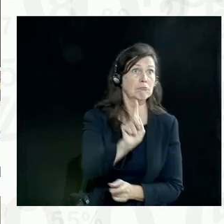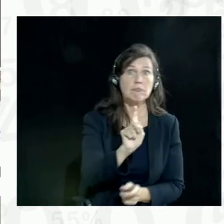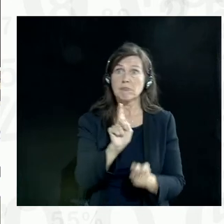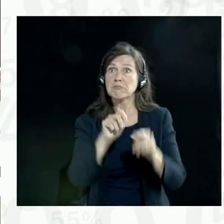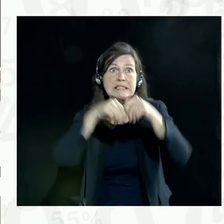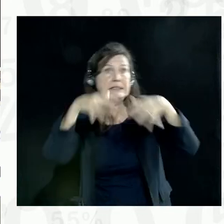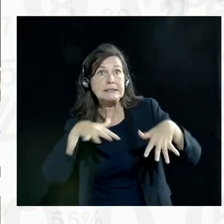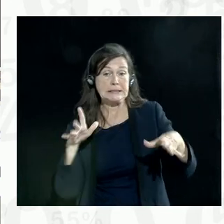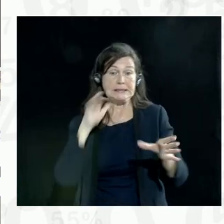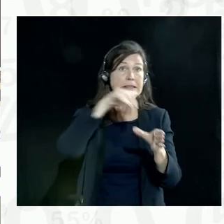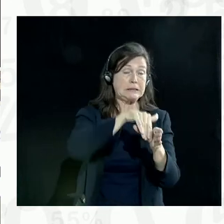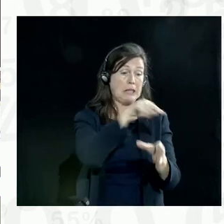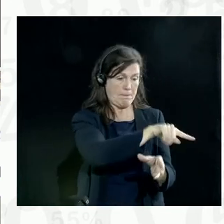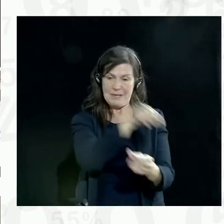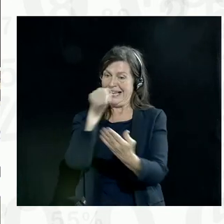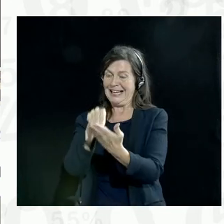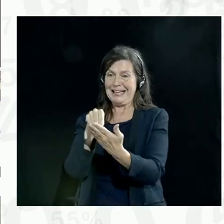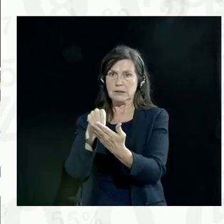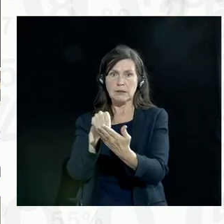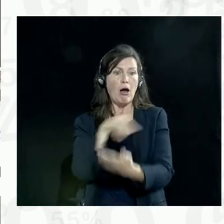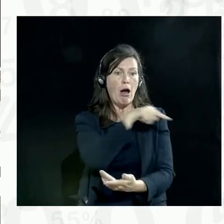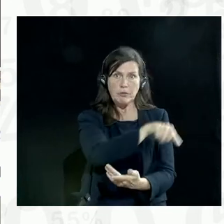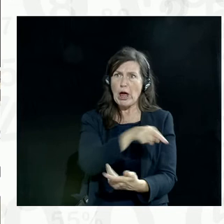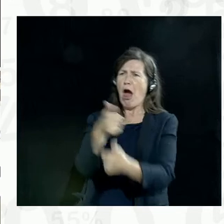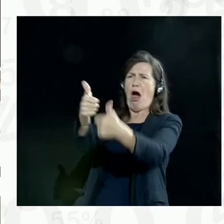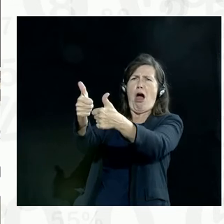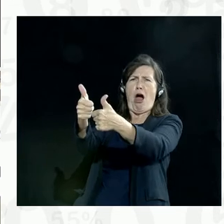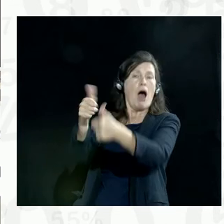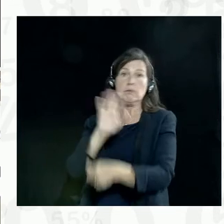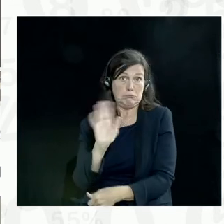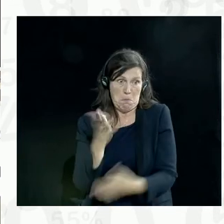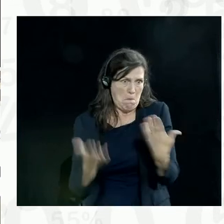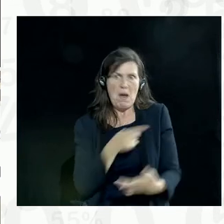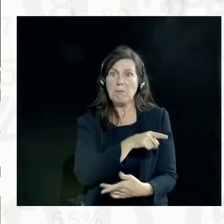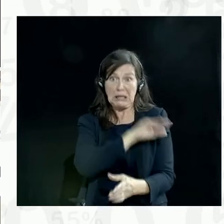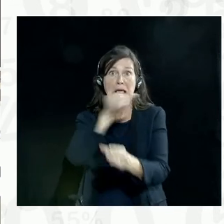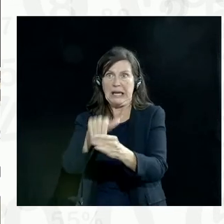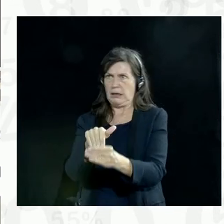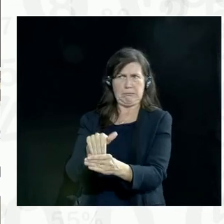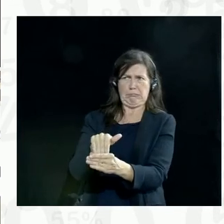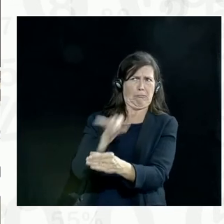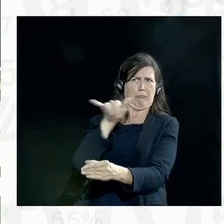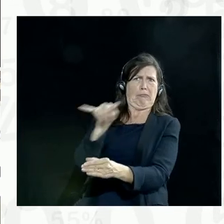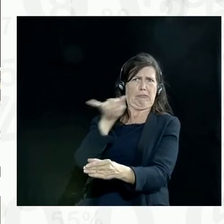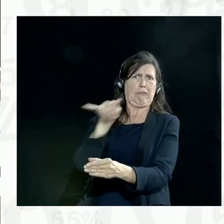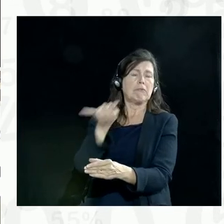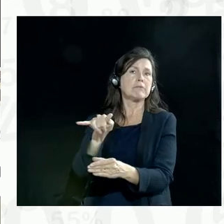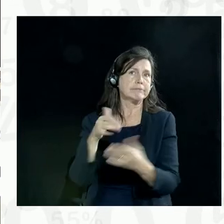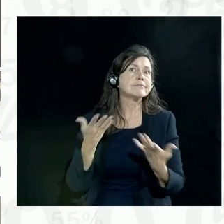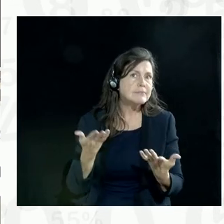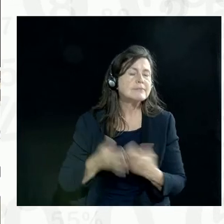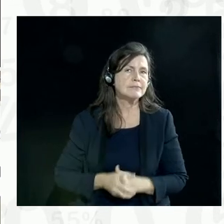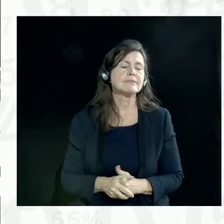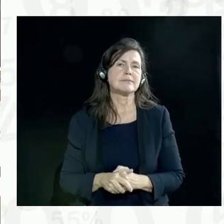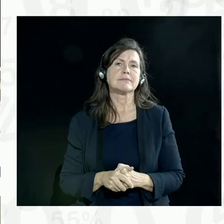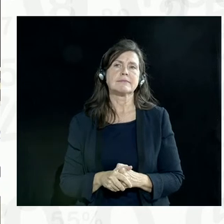doesn't necessarily mean that they trust it or even that they want to be participating in it. So I think that's an important point for us to make. Yeah, absolutely.